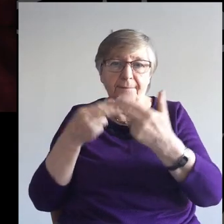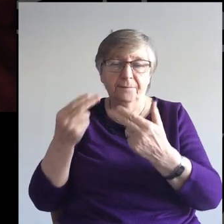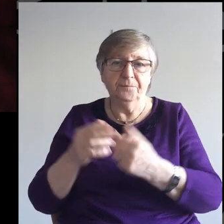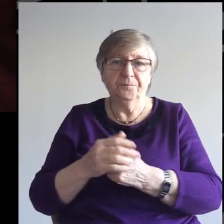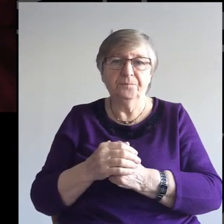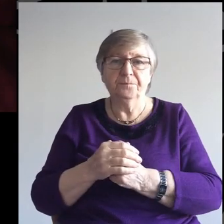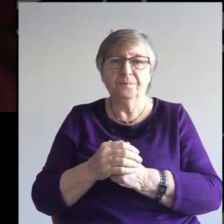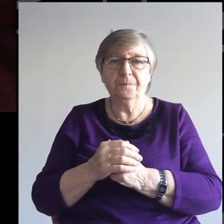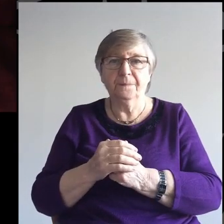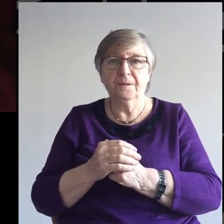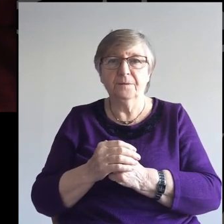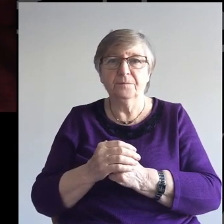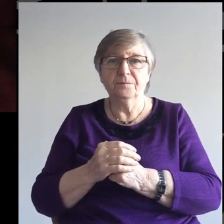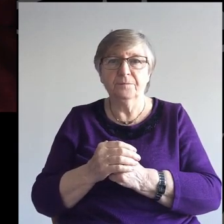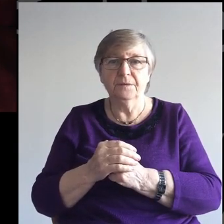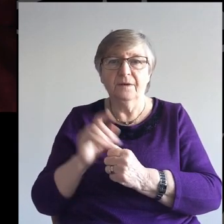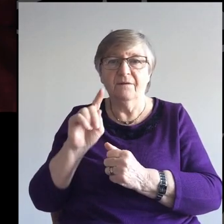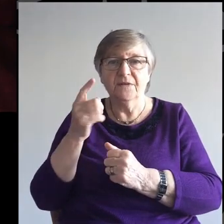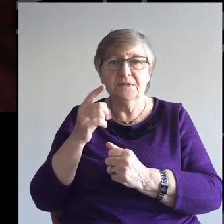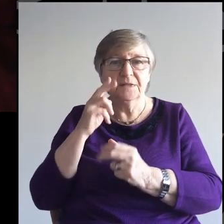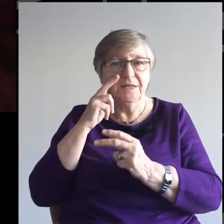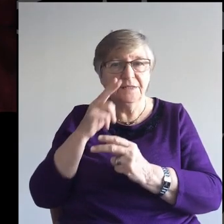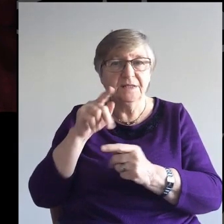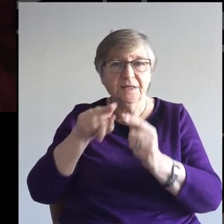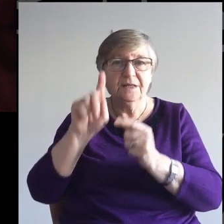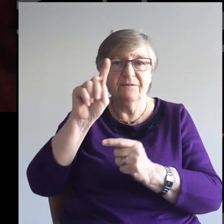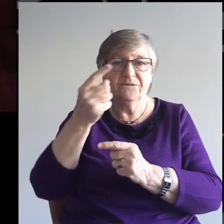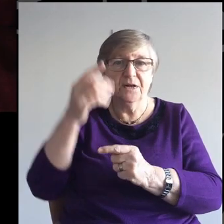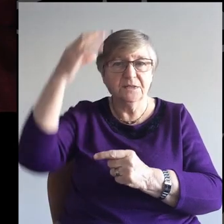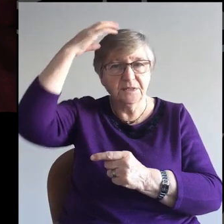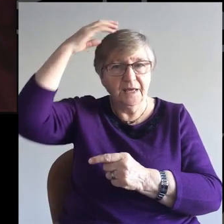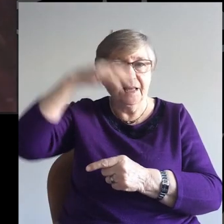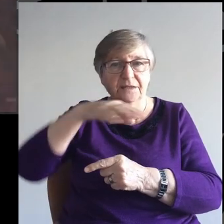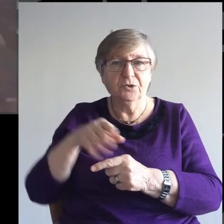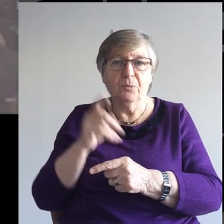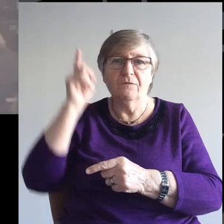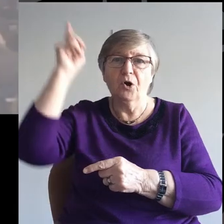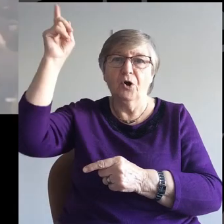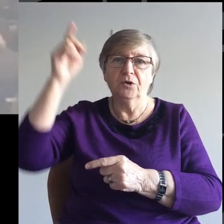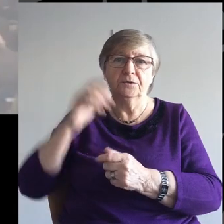approach the Lord's table. But firstly, seek ye first the kingdom of God.